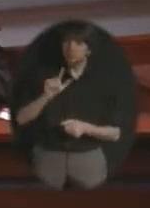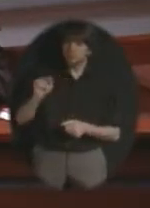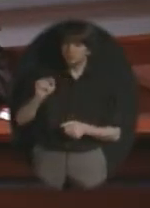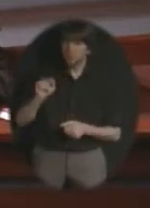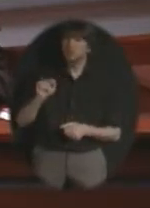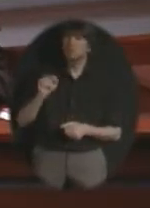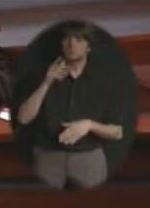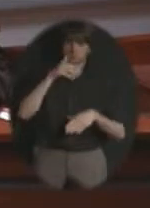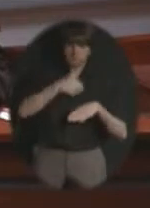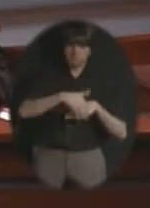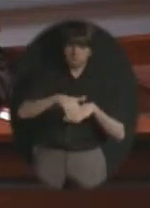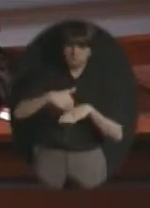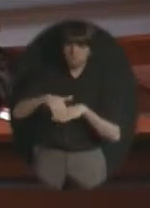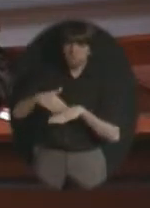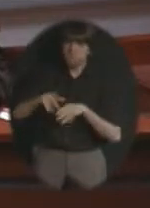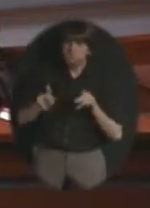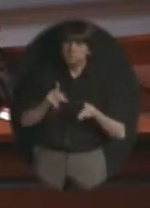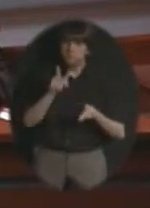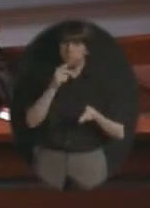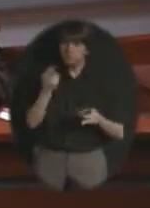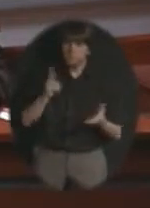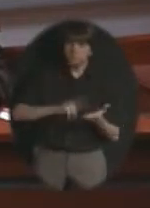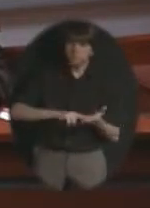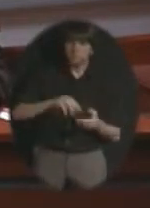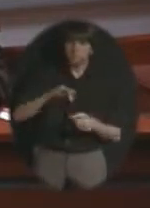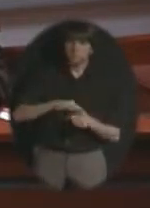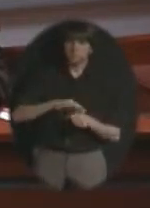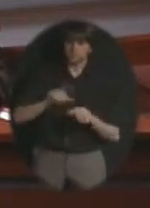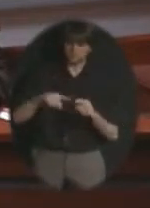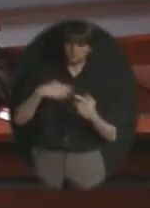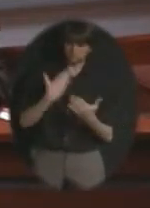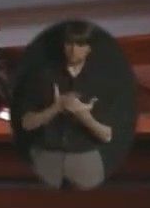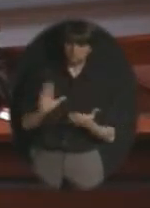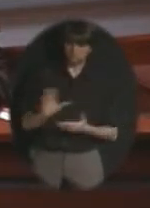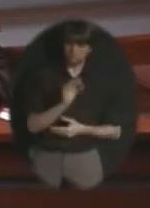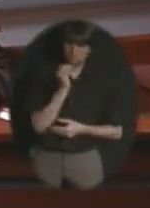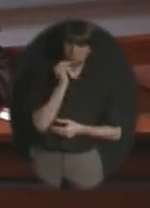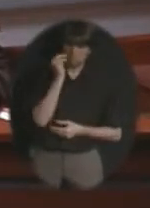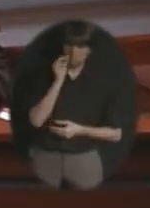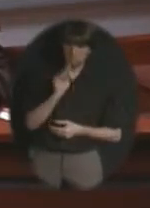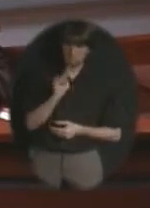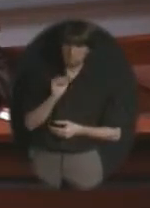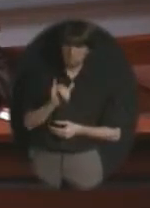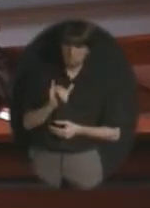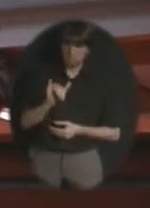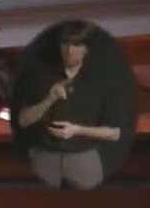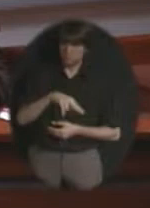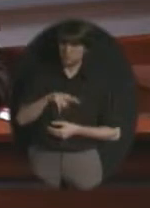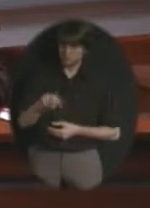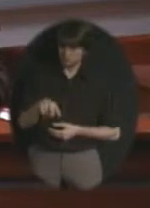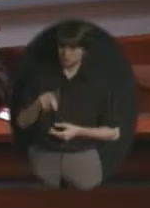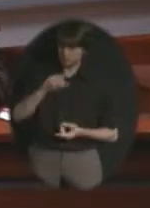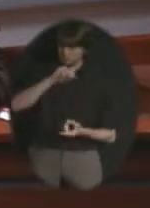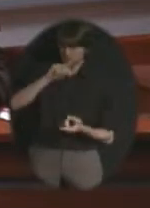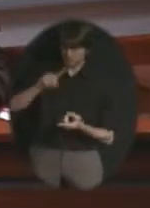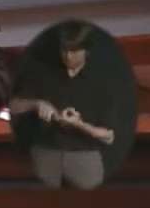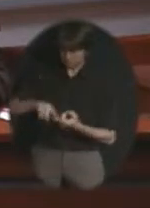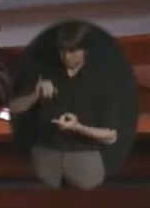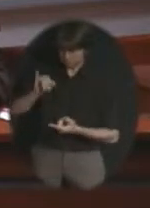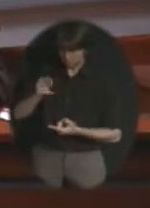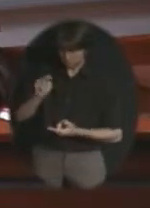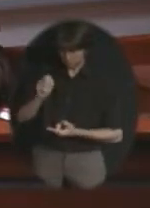of those who are registered voters approximately May 22nd and then they have until noon on June 11th to return those